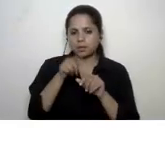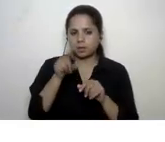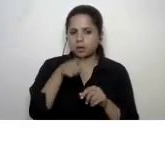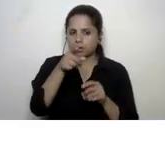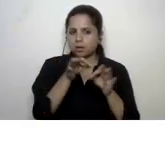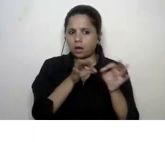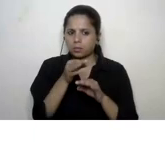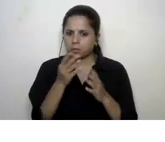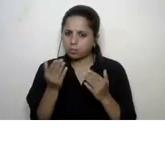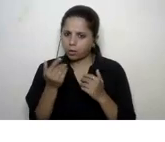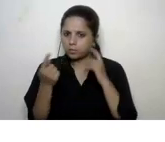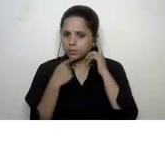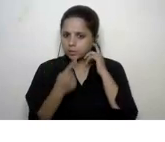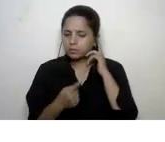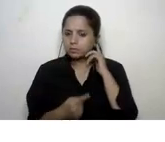take them through it